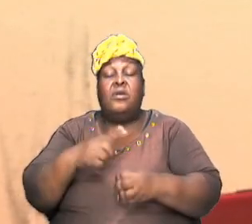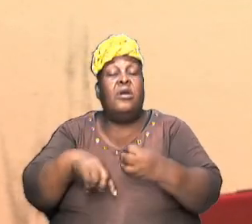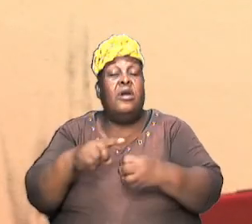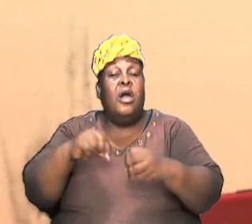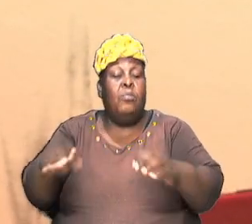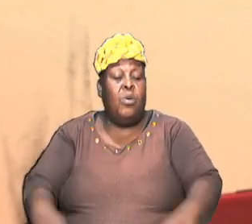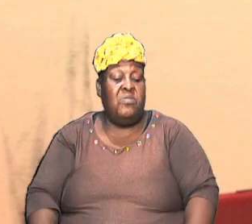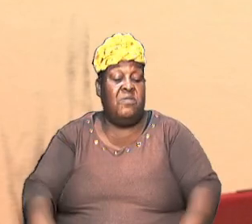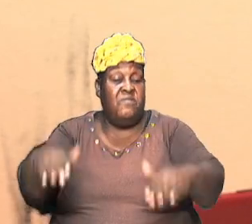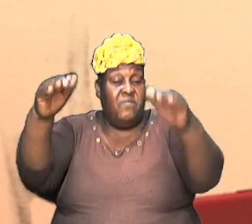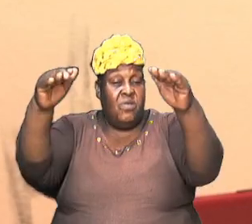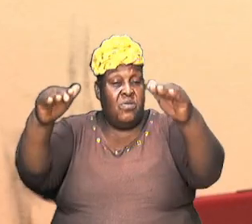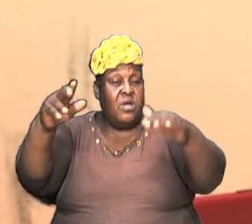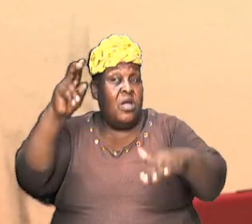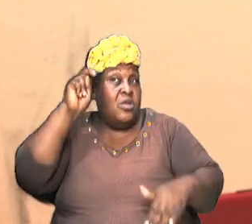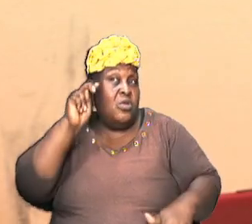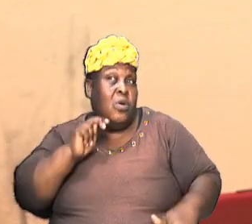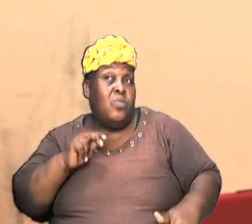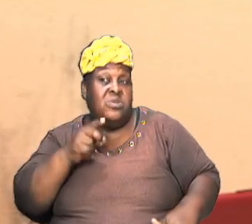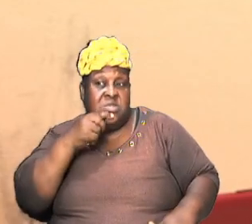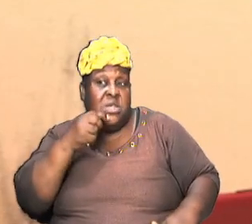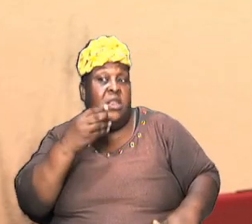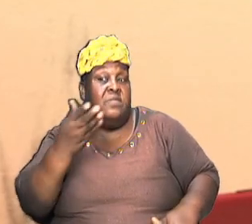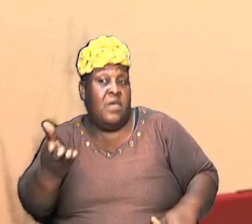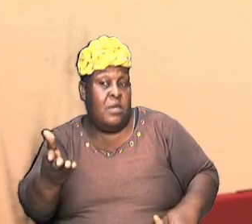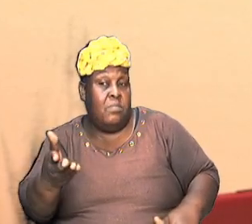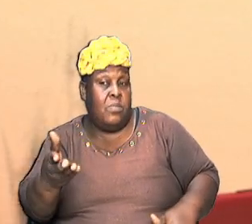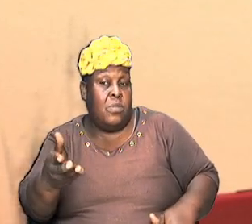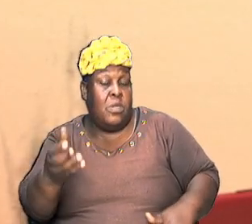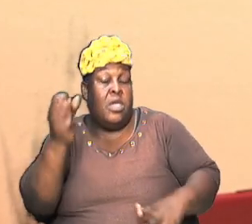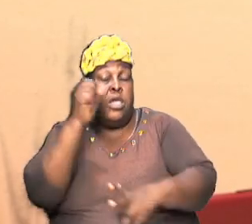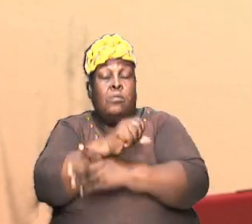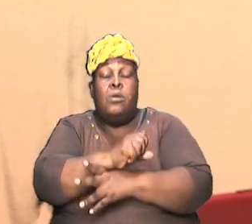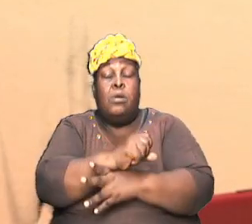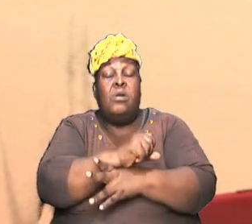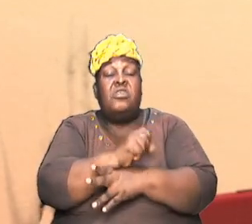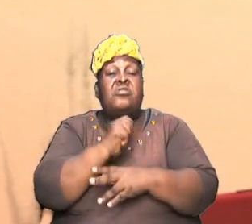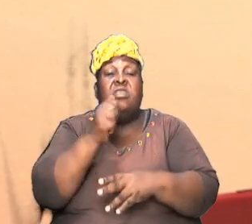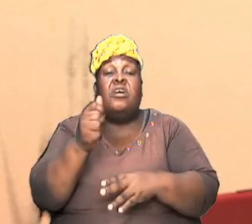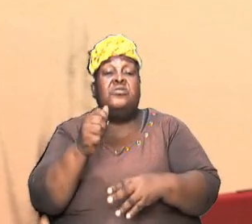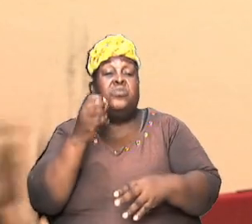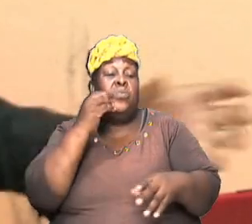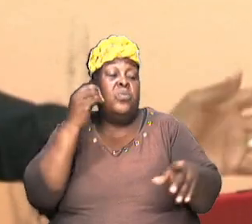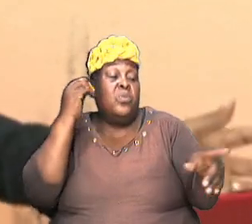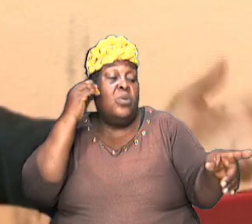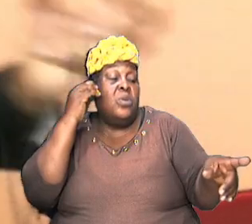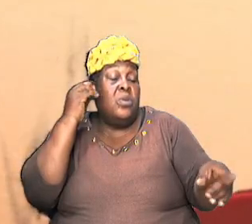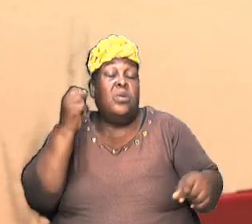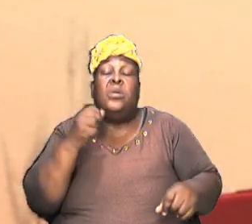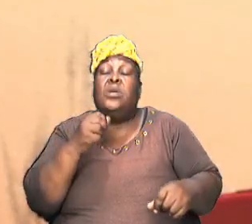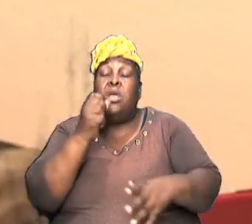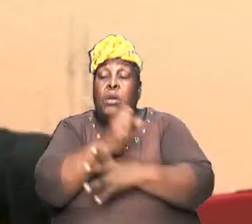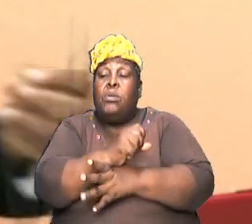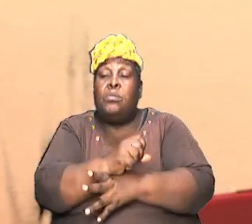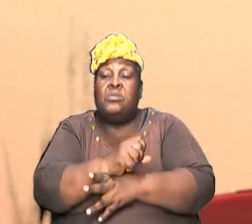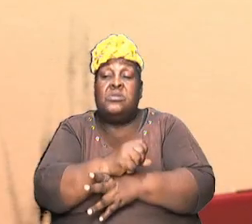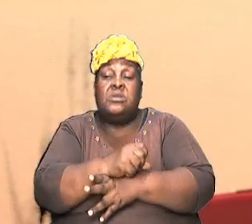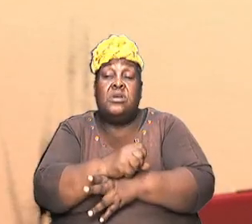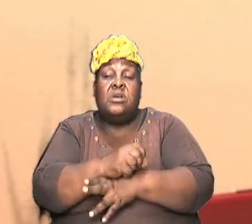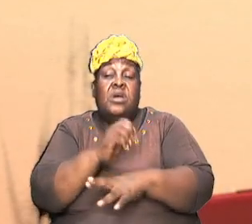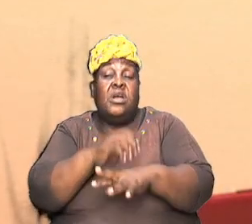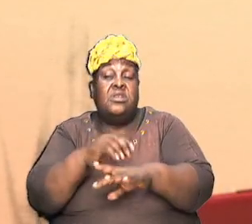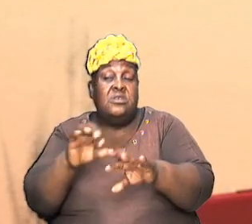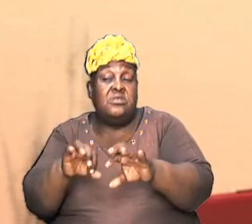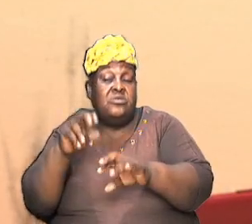telling them and when Abraham was absent from his house he was around Noah's house hearing everything about